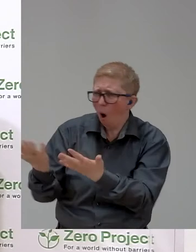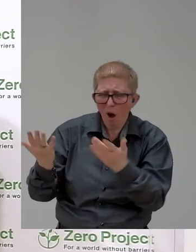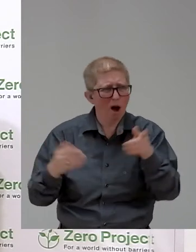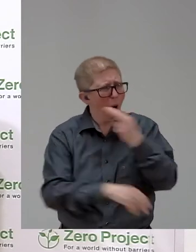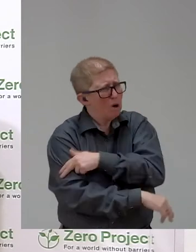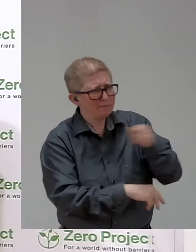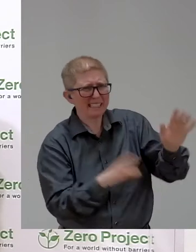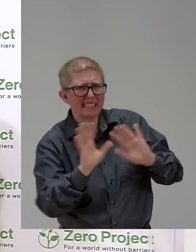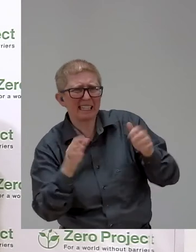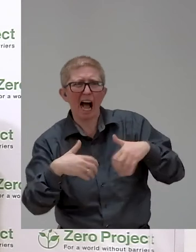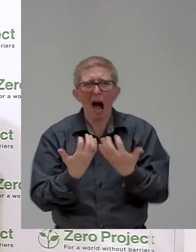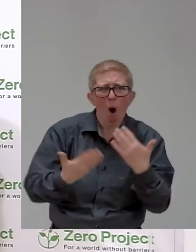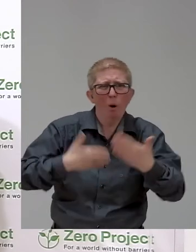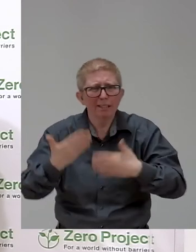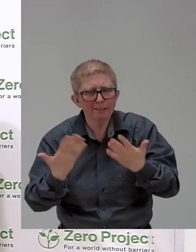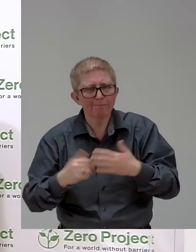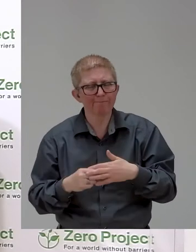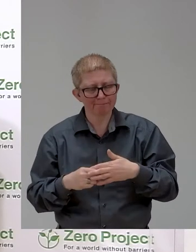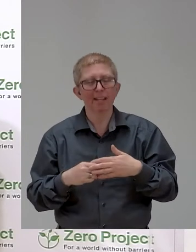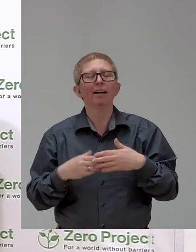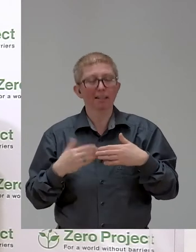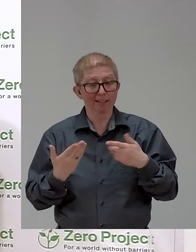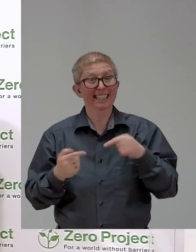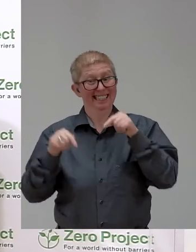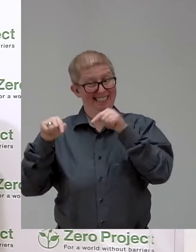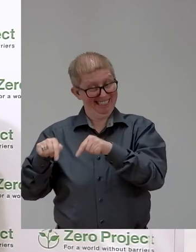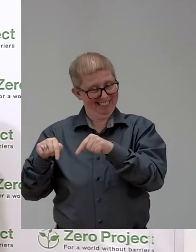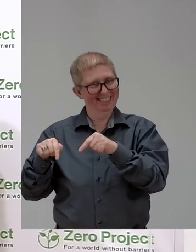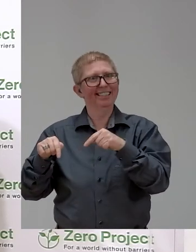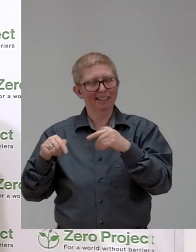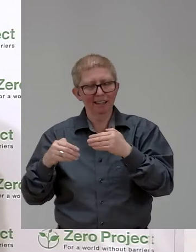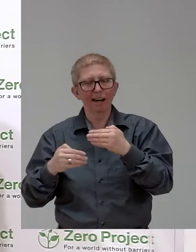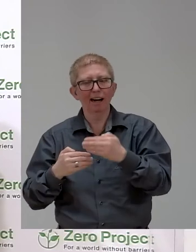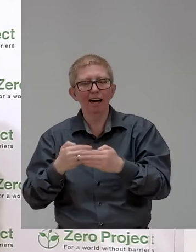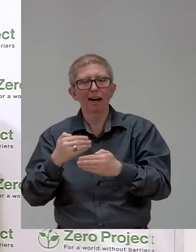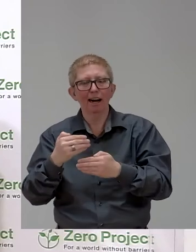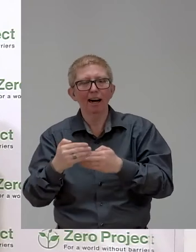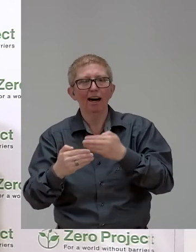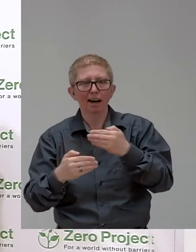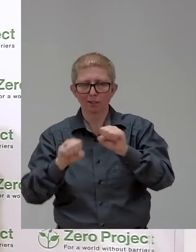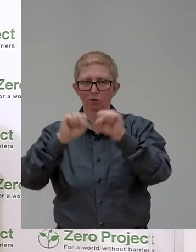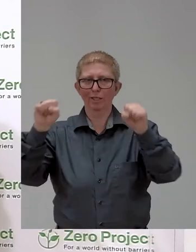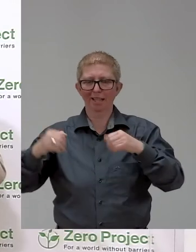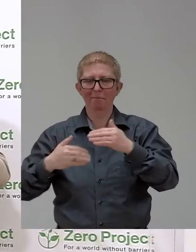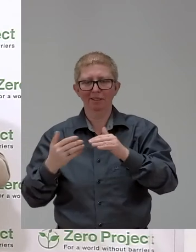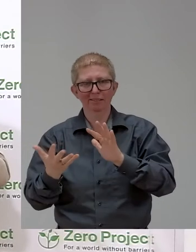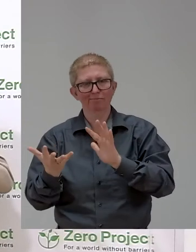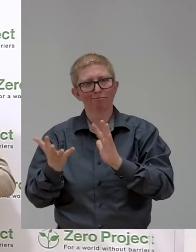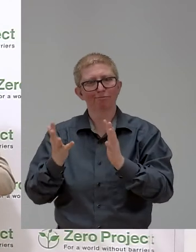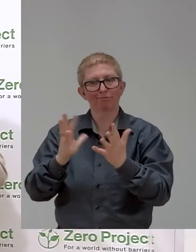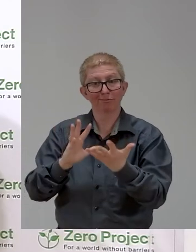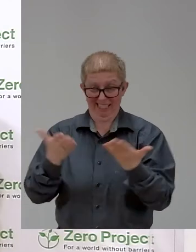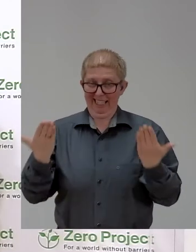system developed. And now Chance Bay is a group of services which